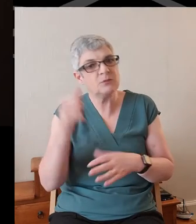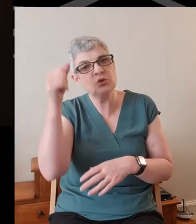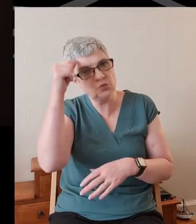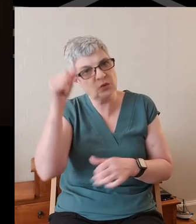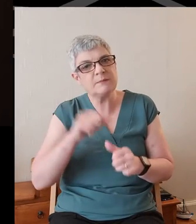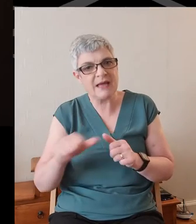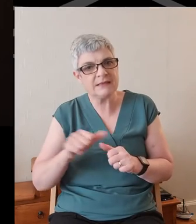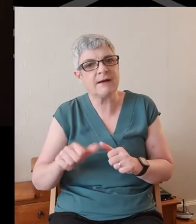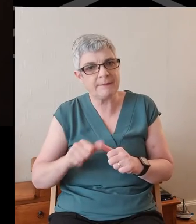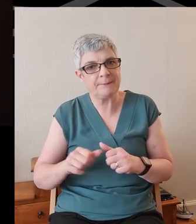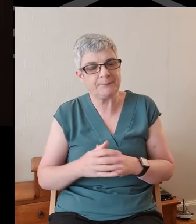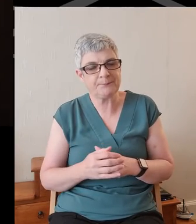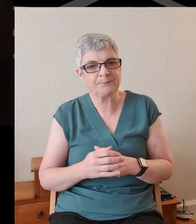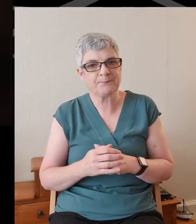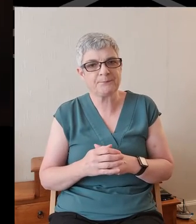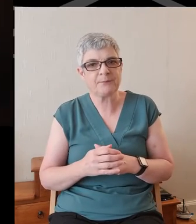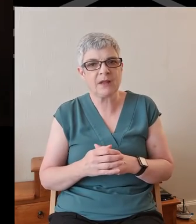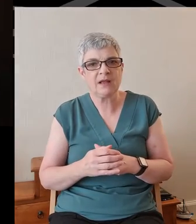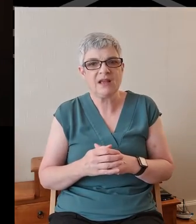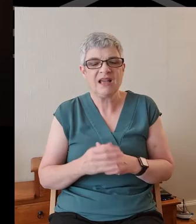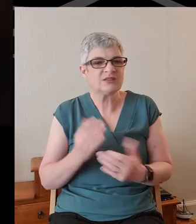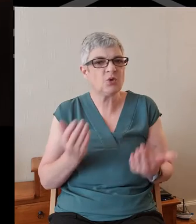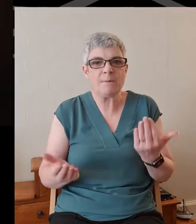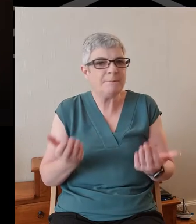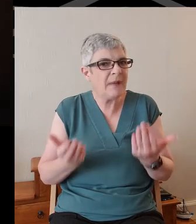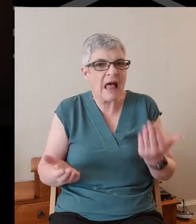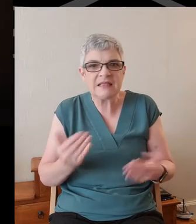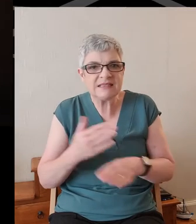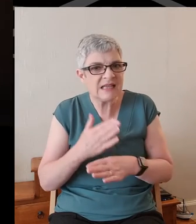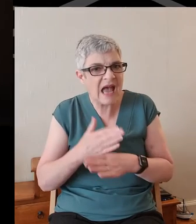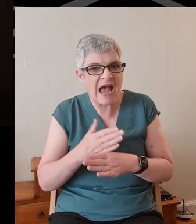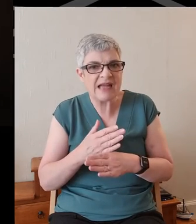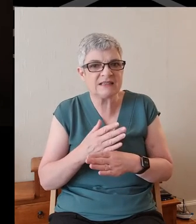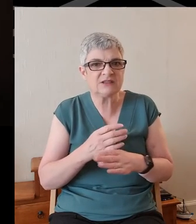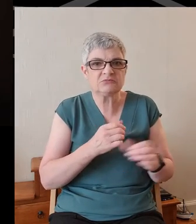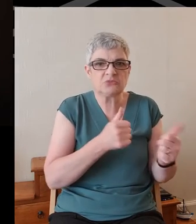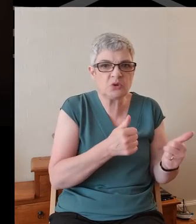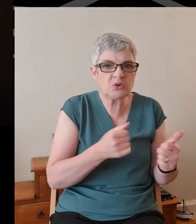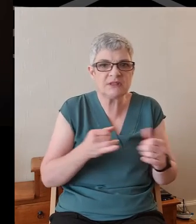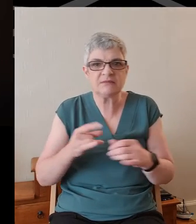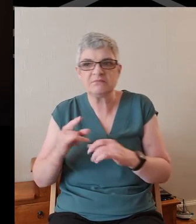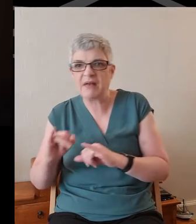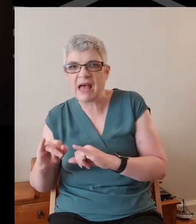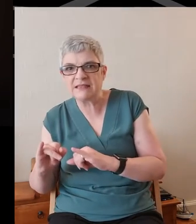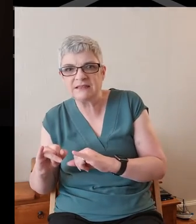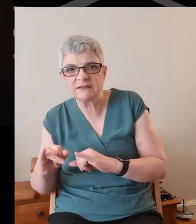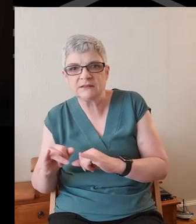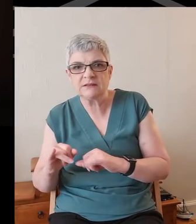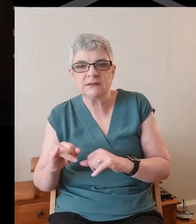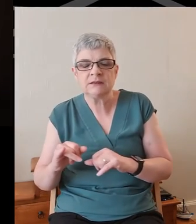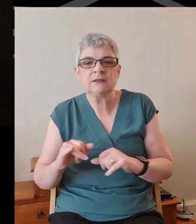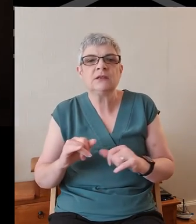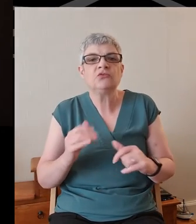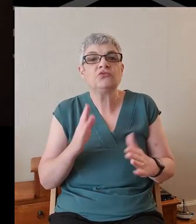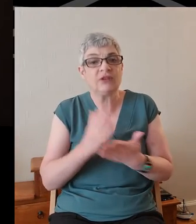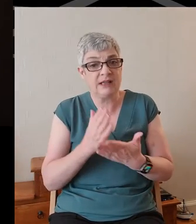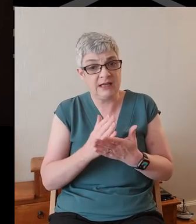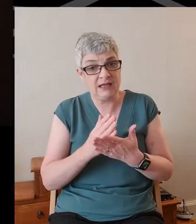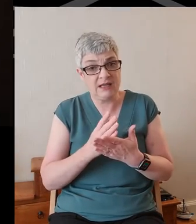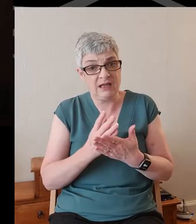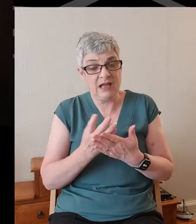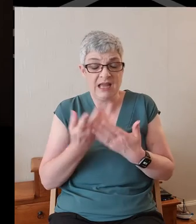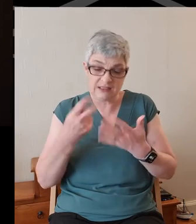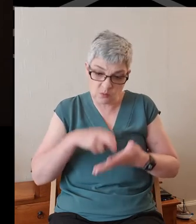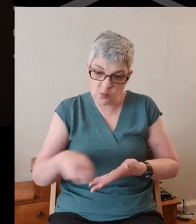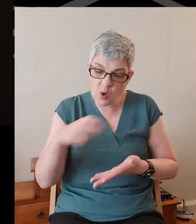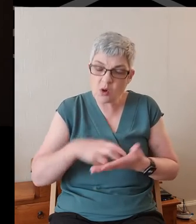better. It is not a balancing act of good, a balancing out of good acts and bad acts, but rather a walk with